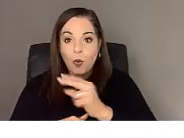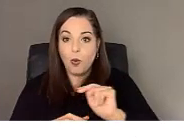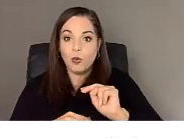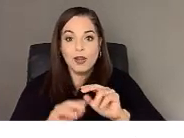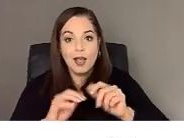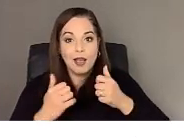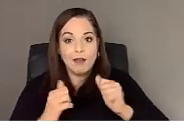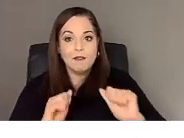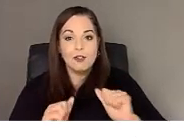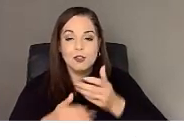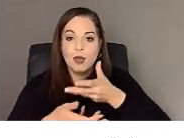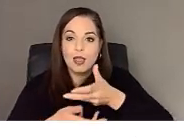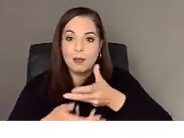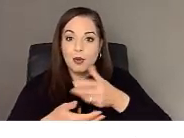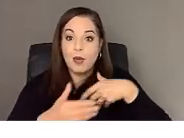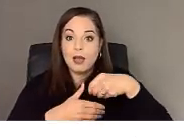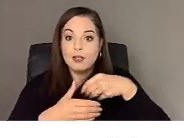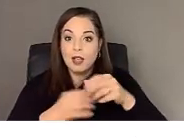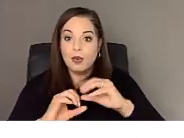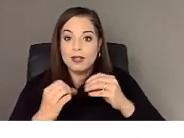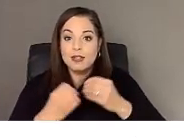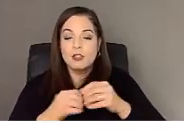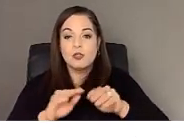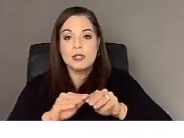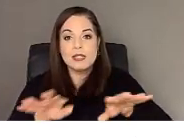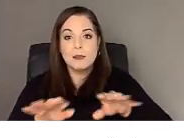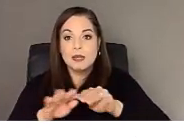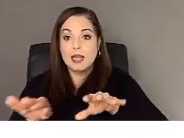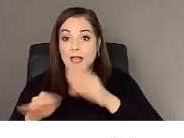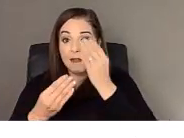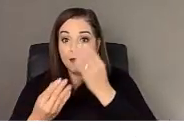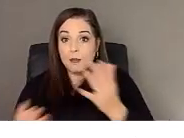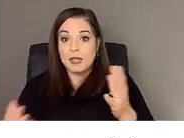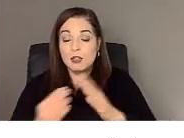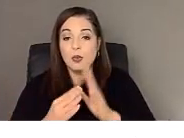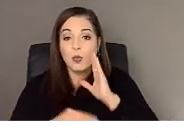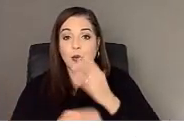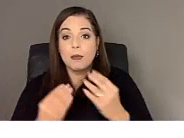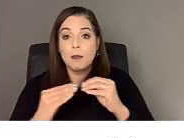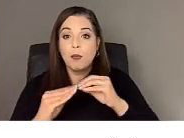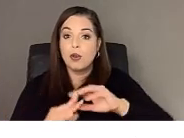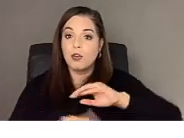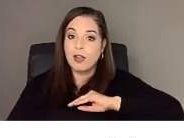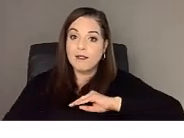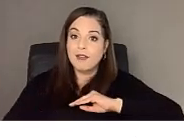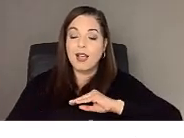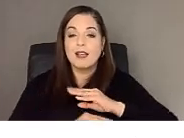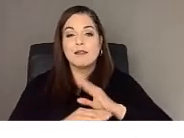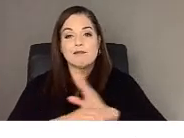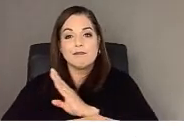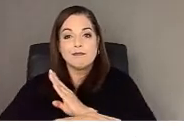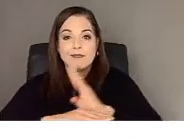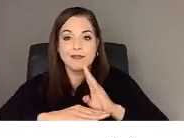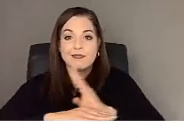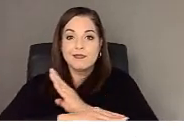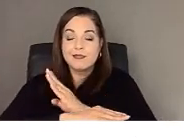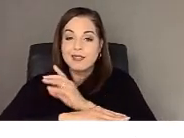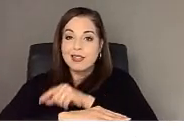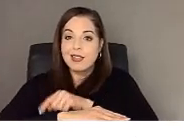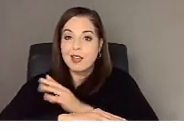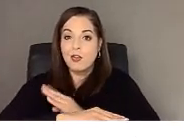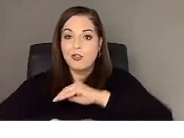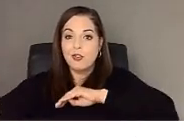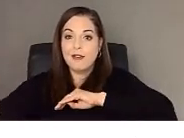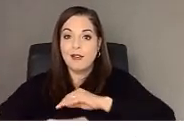outside organizations to disseminate information will be on the more gratifying end of the spectrum. Um, I should